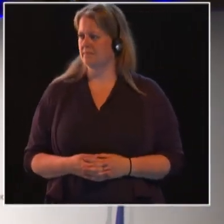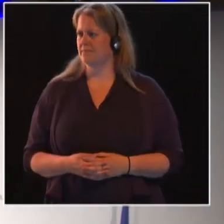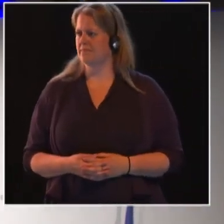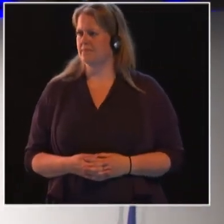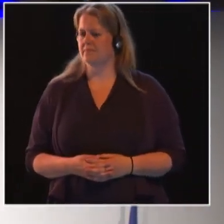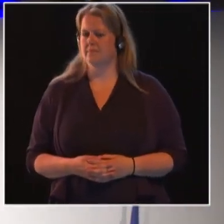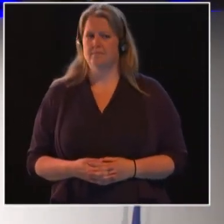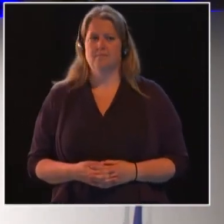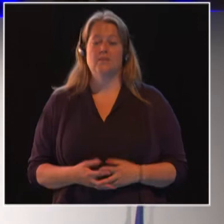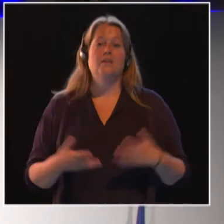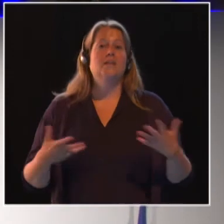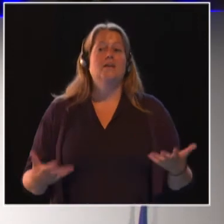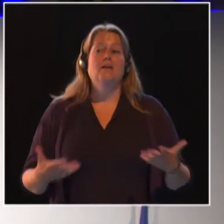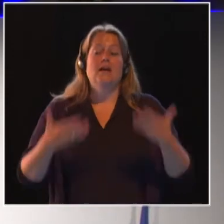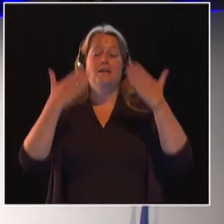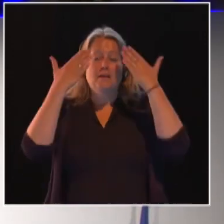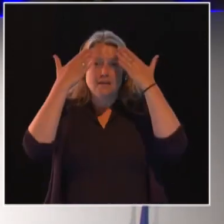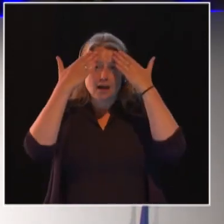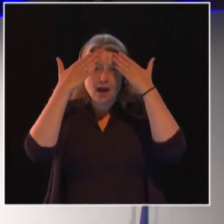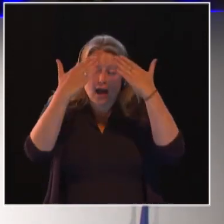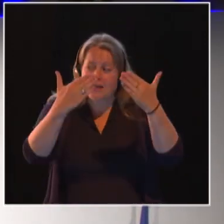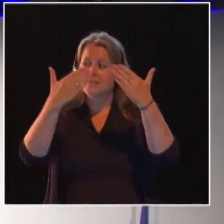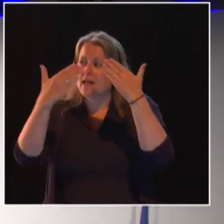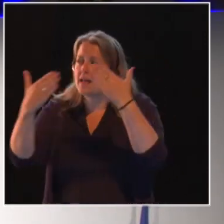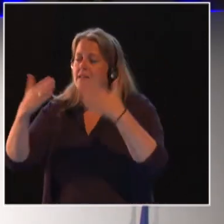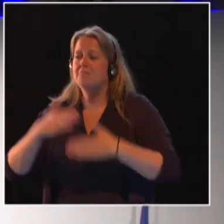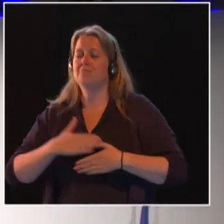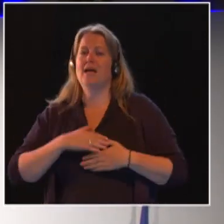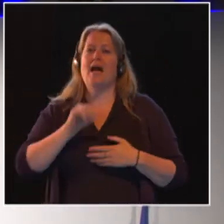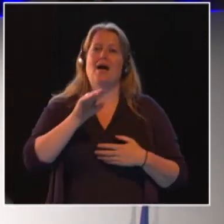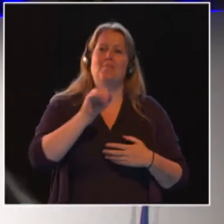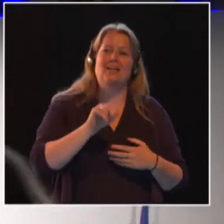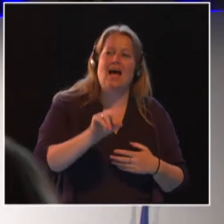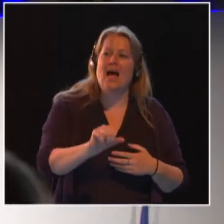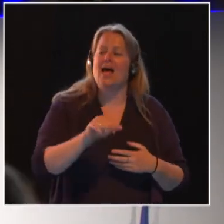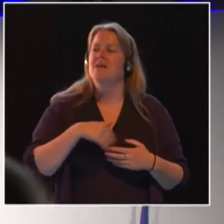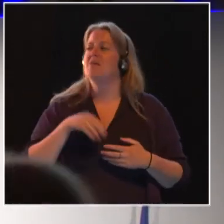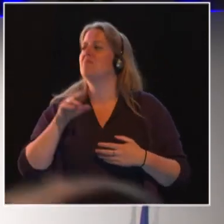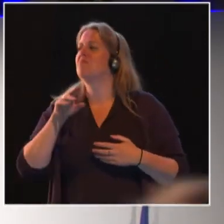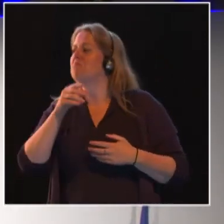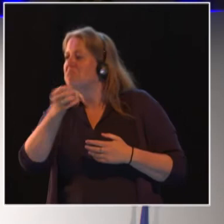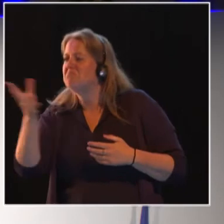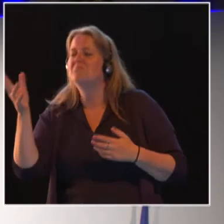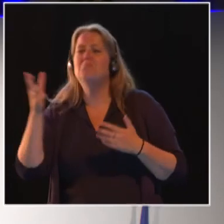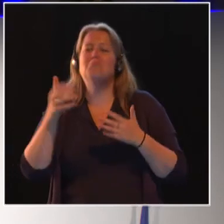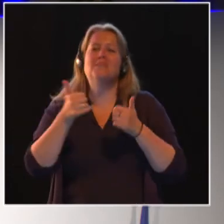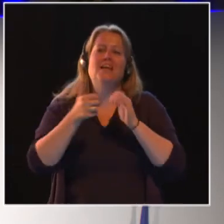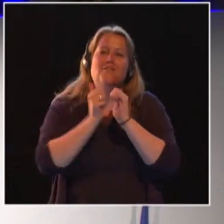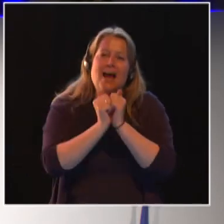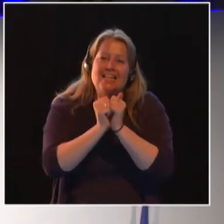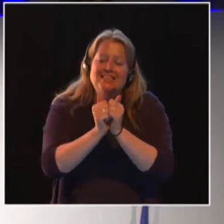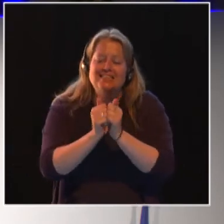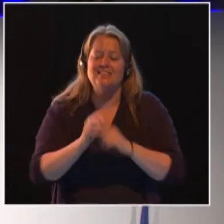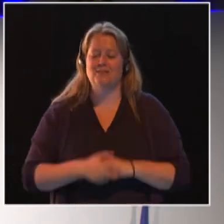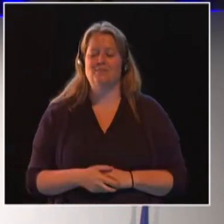Well, excellencies, dear Amina, dear Prunzile, dear friends, it remains